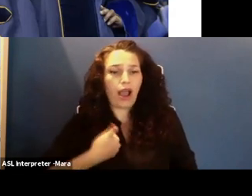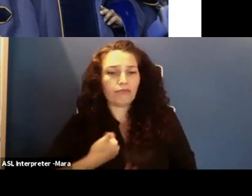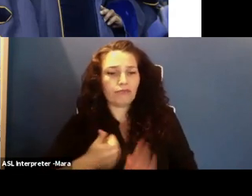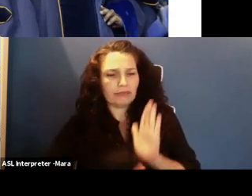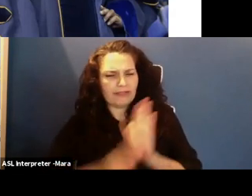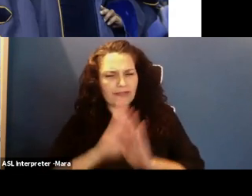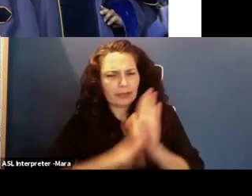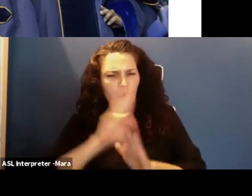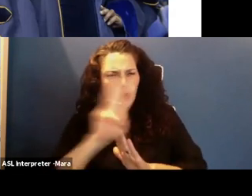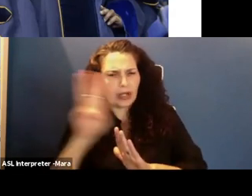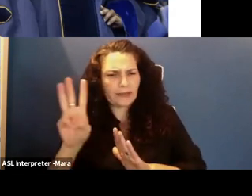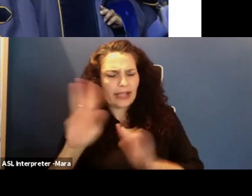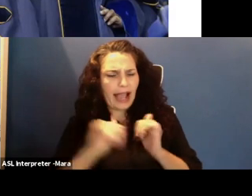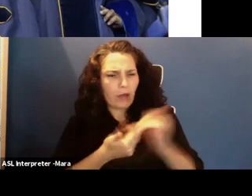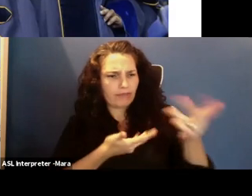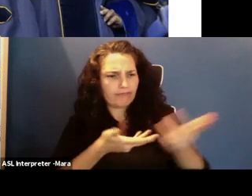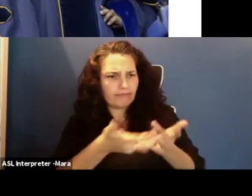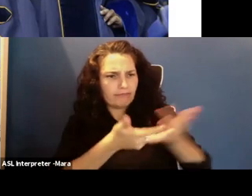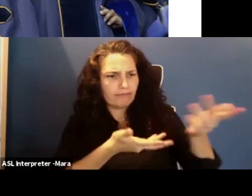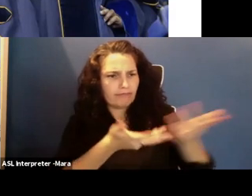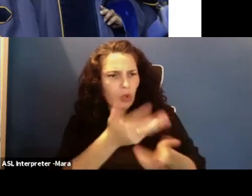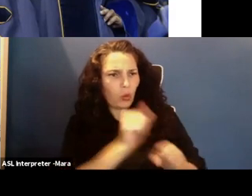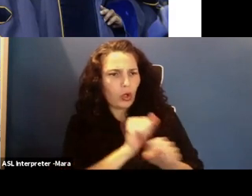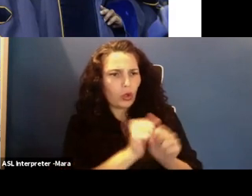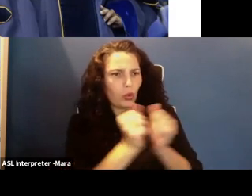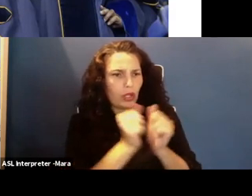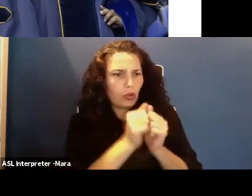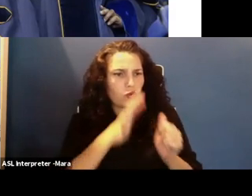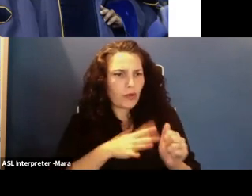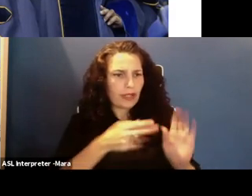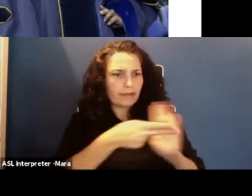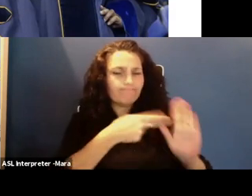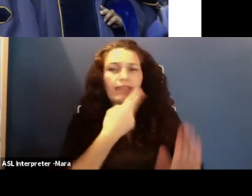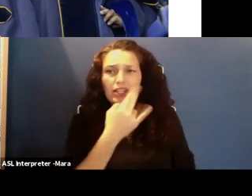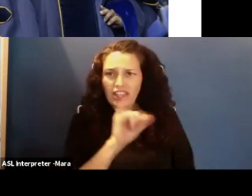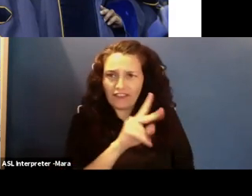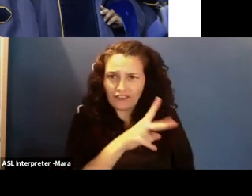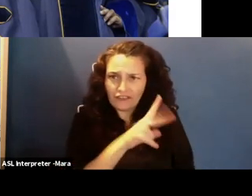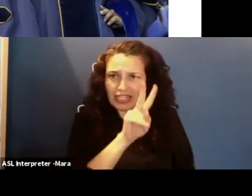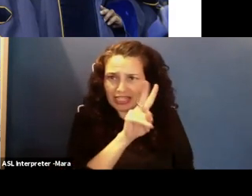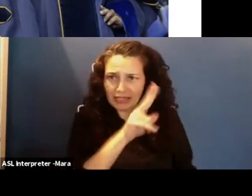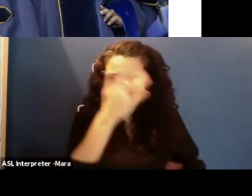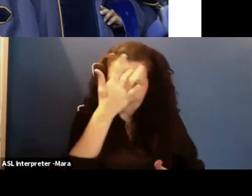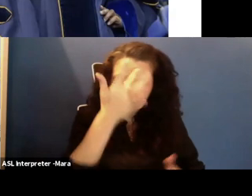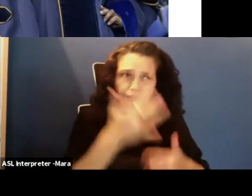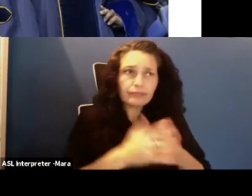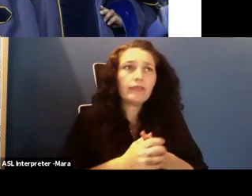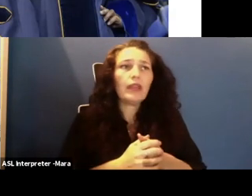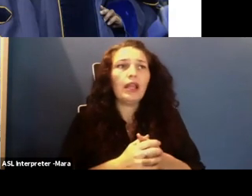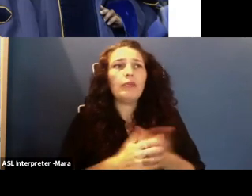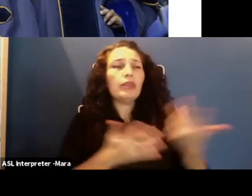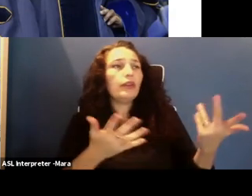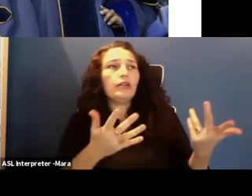that will actually be working with ladies who have HIV so that they can stay not isolated during times like